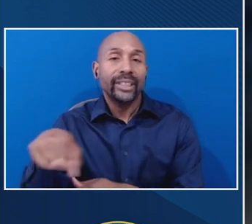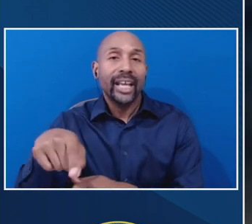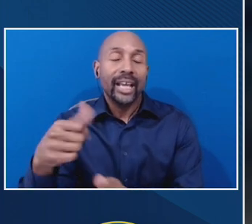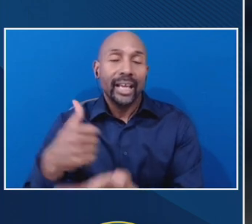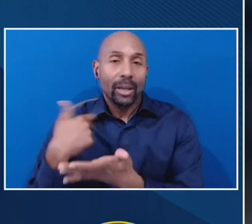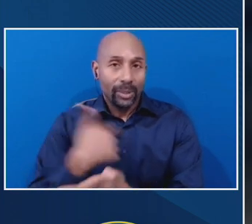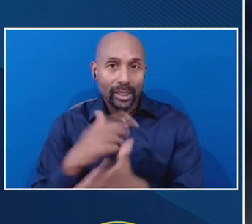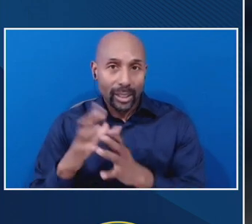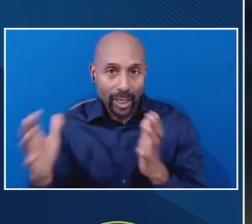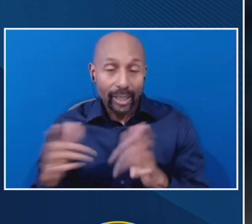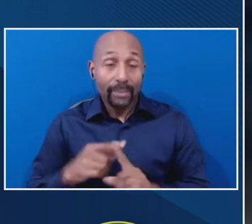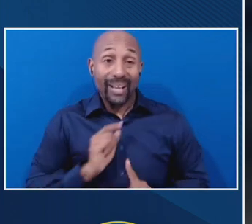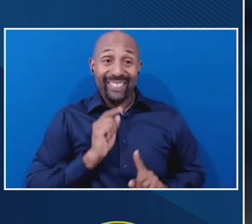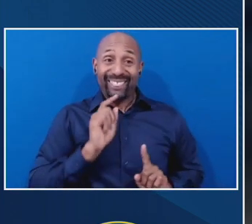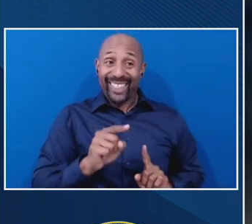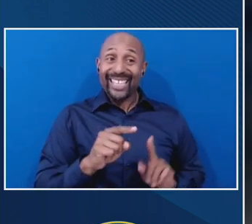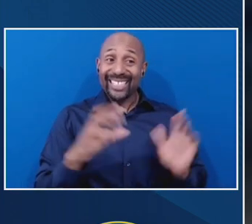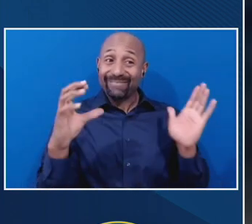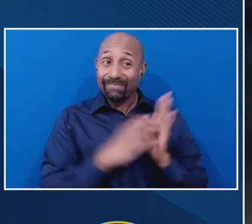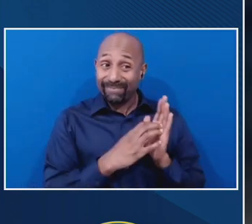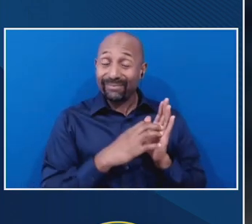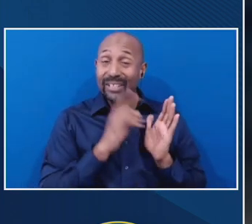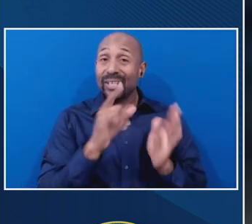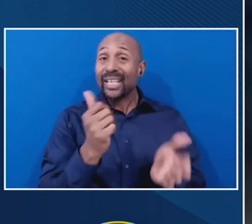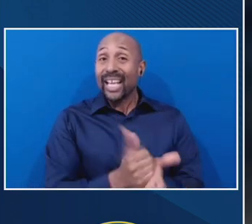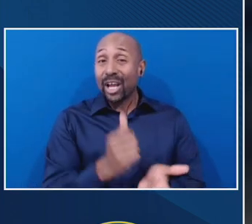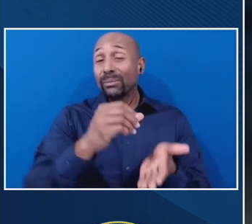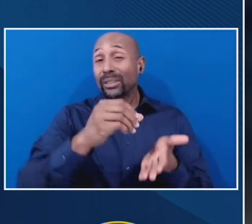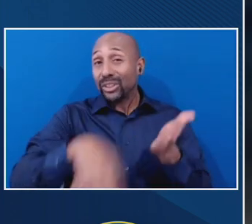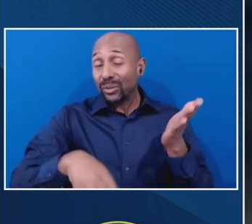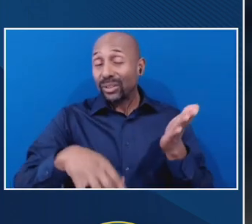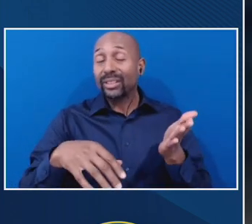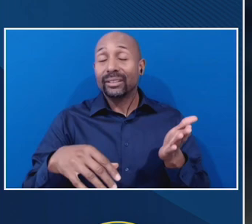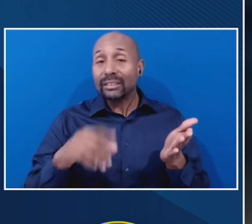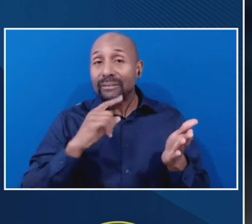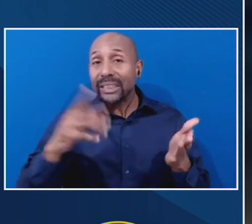item has helped students. I would really be sad to see it go away.